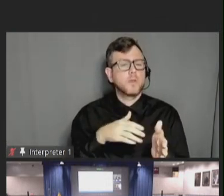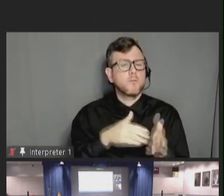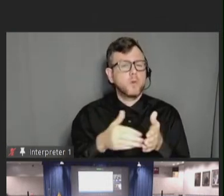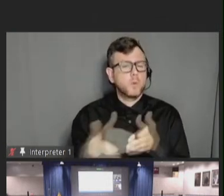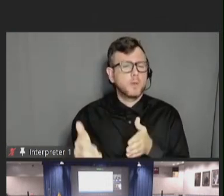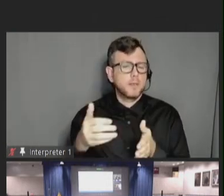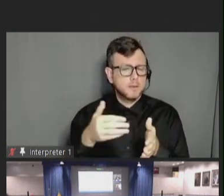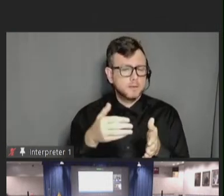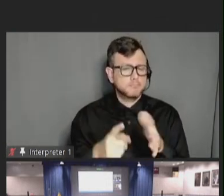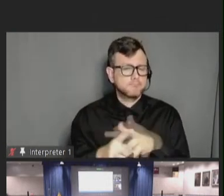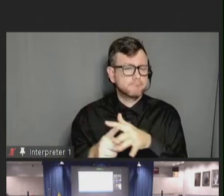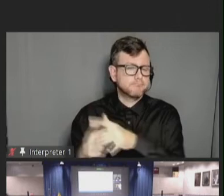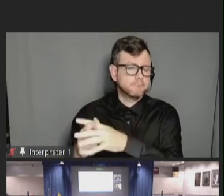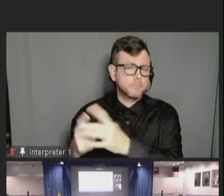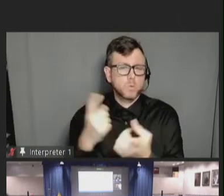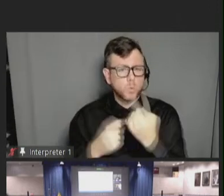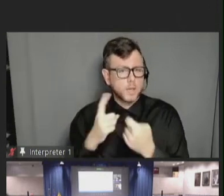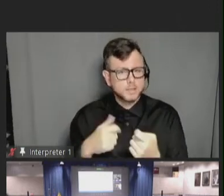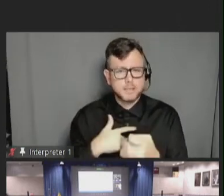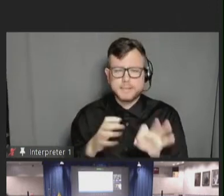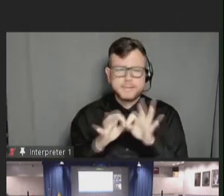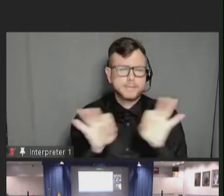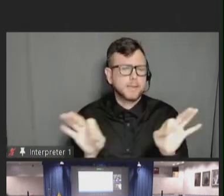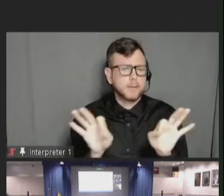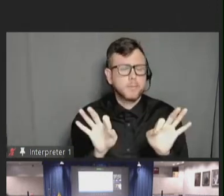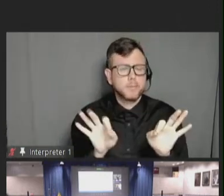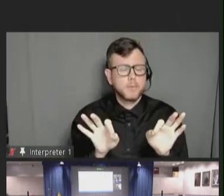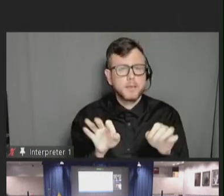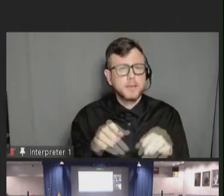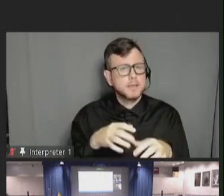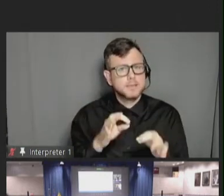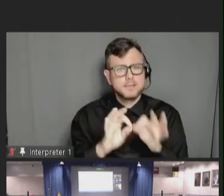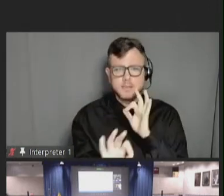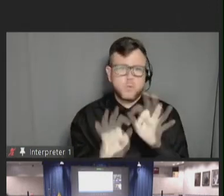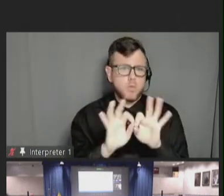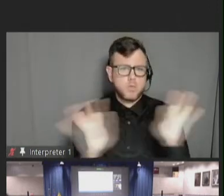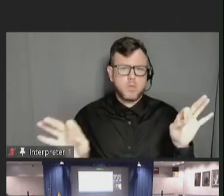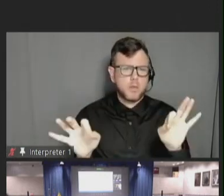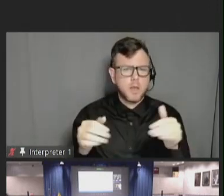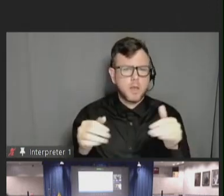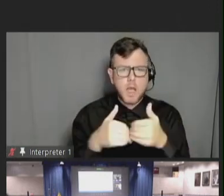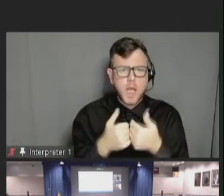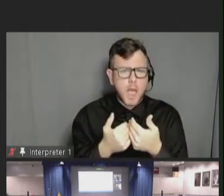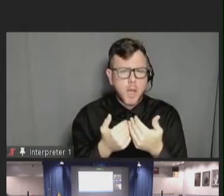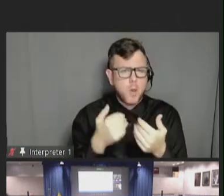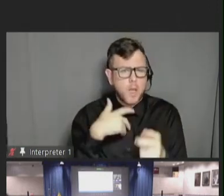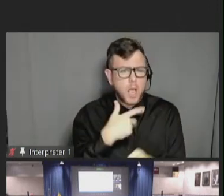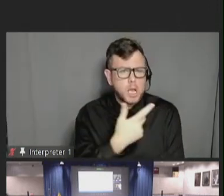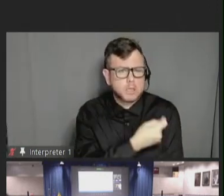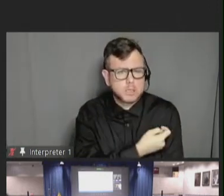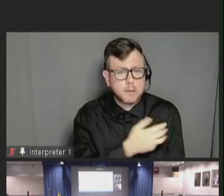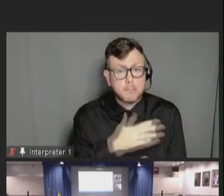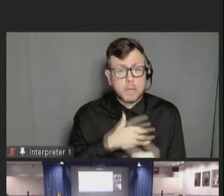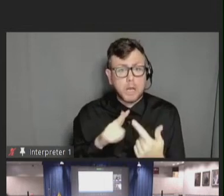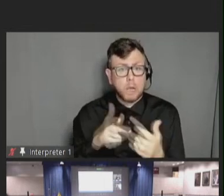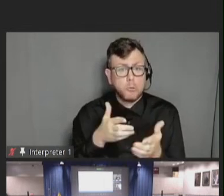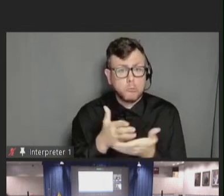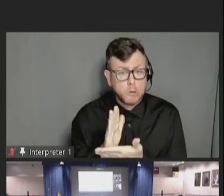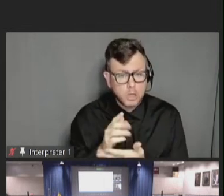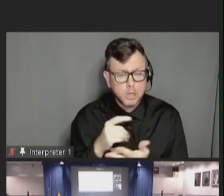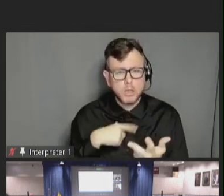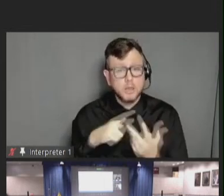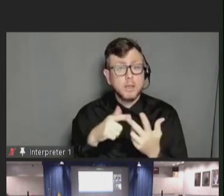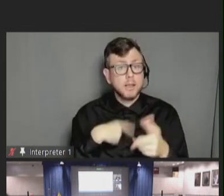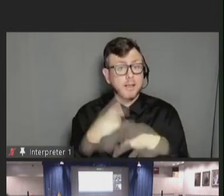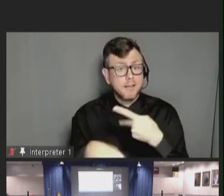really simple language. What steps do I go through to get the COVID shot? What are my rights? What kinds of help